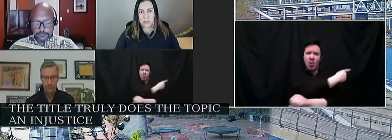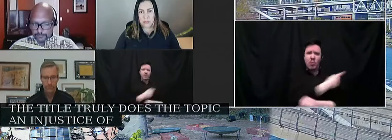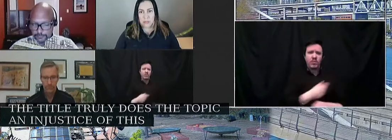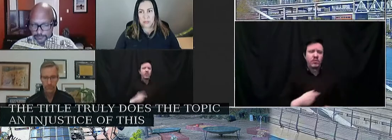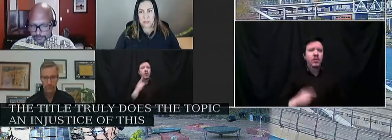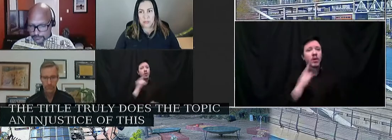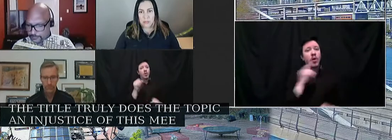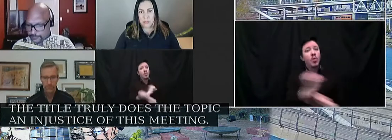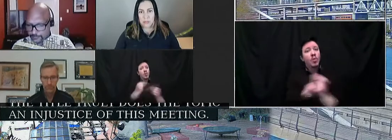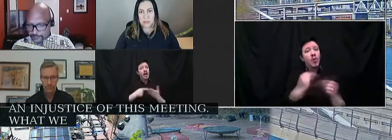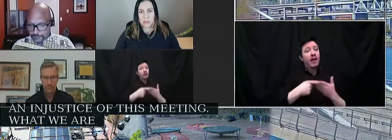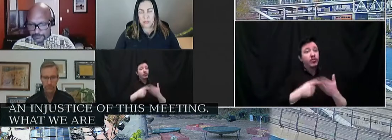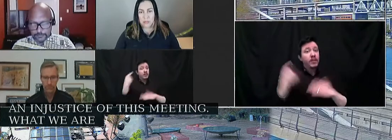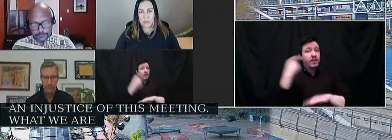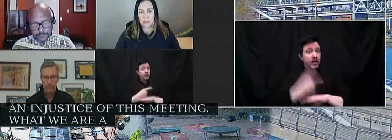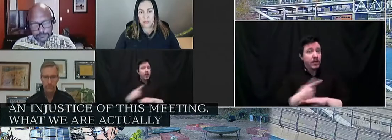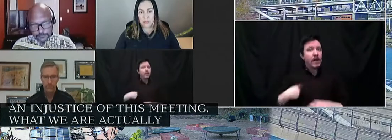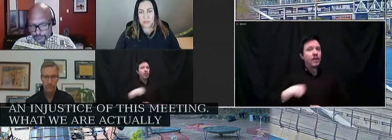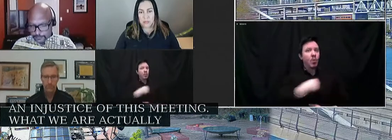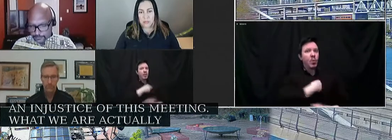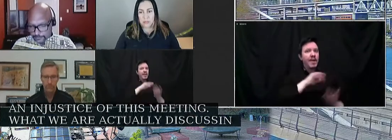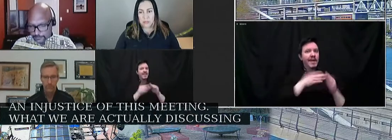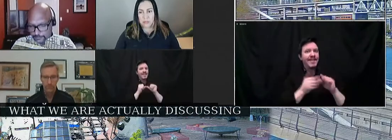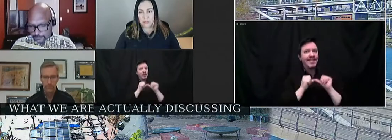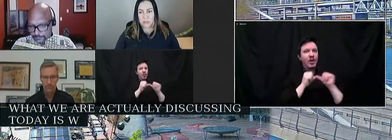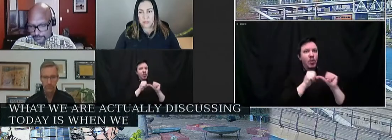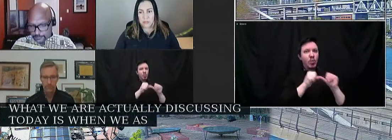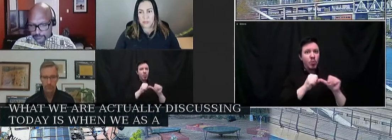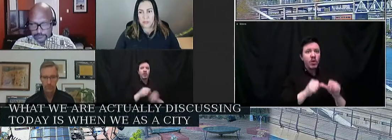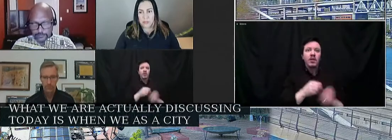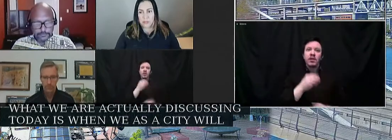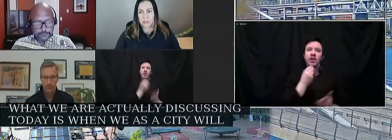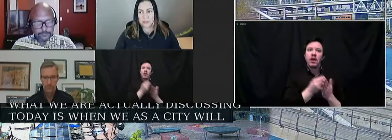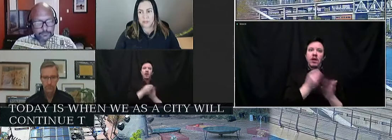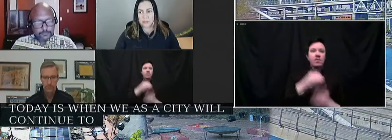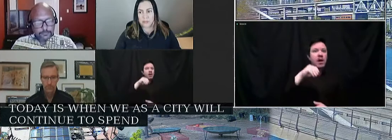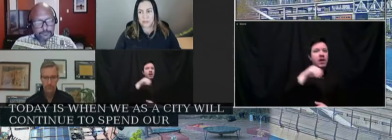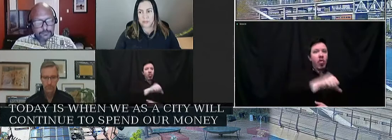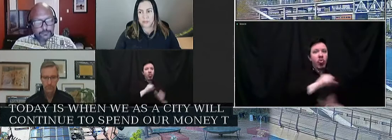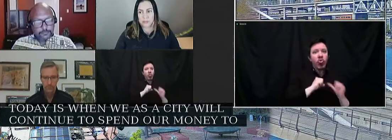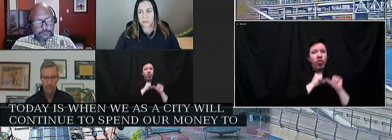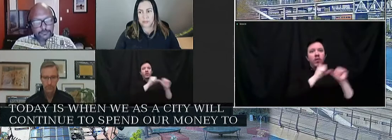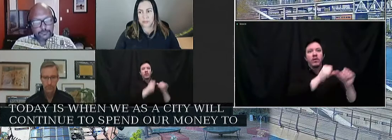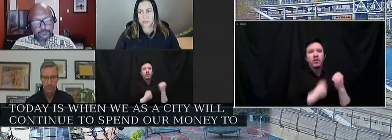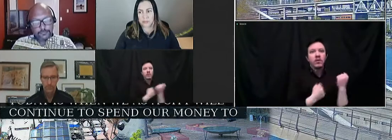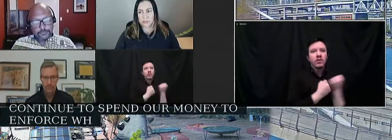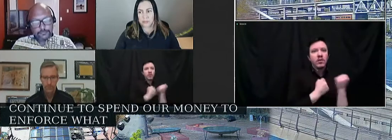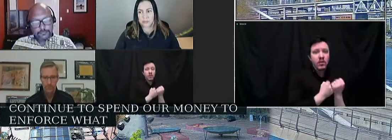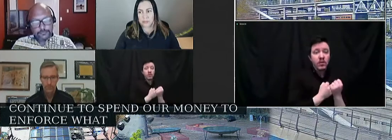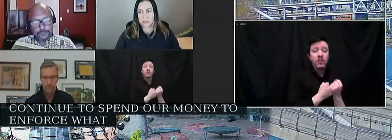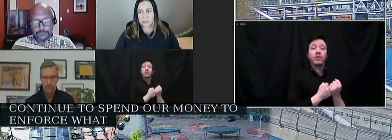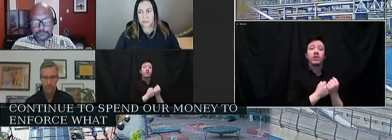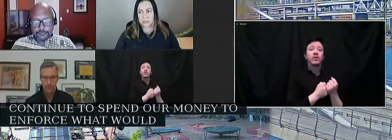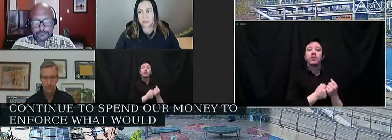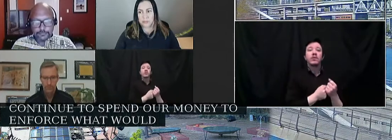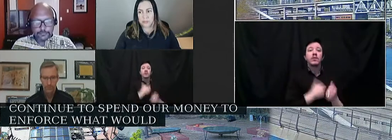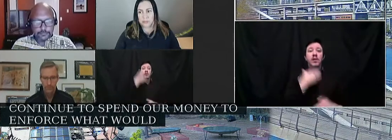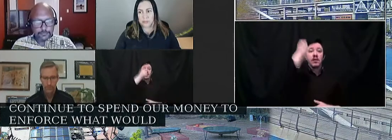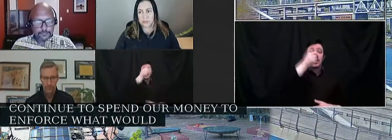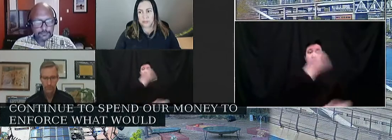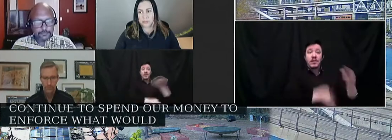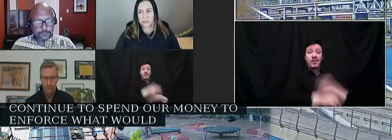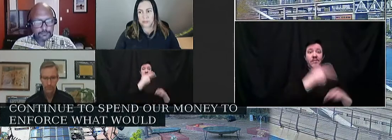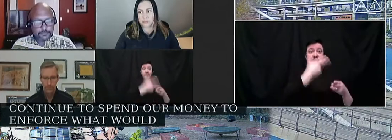discussing today is whether we, as a city, will continue to spend our money to enforce what would better be referred to as city-funded oppression,